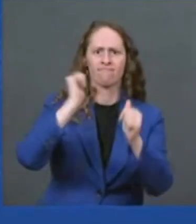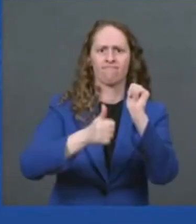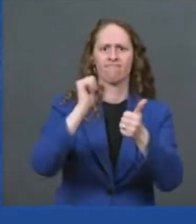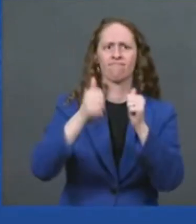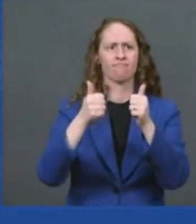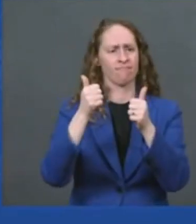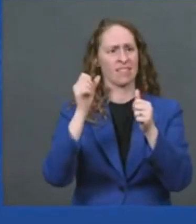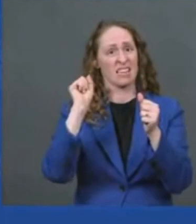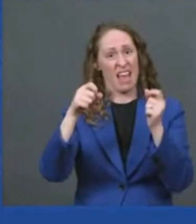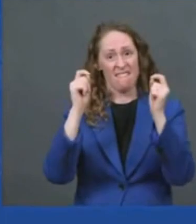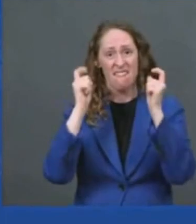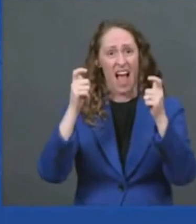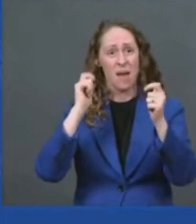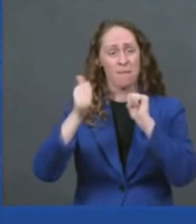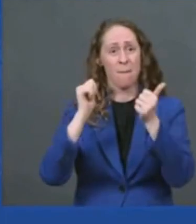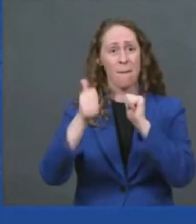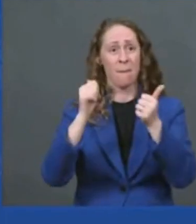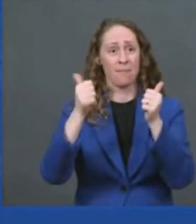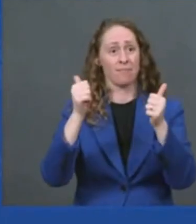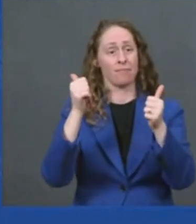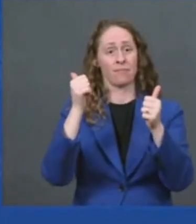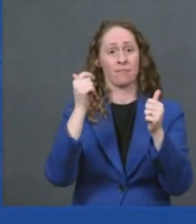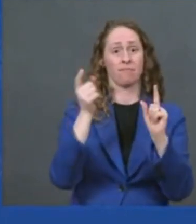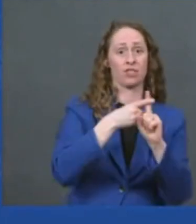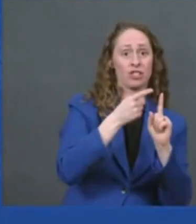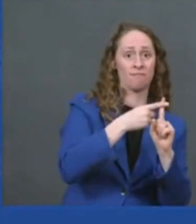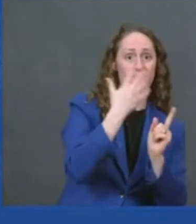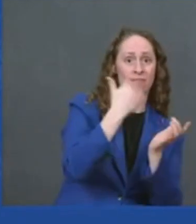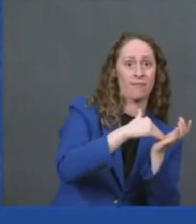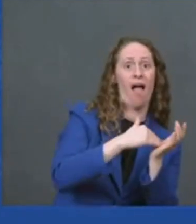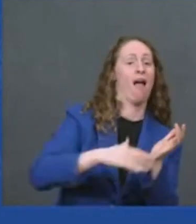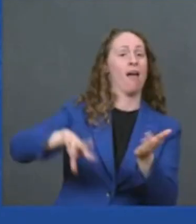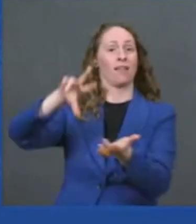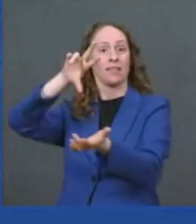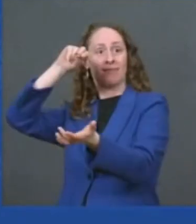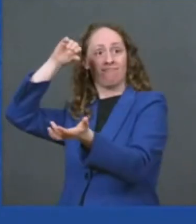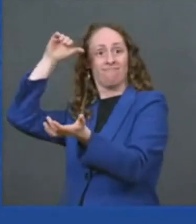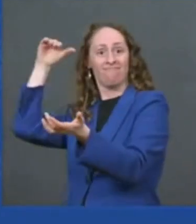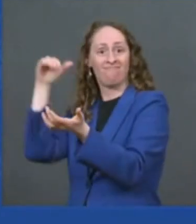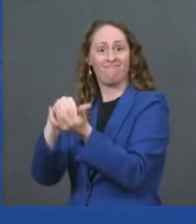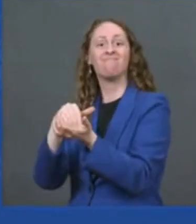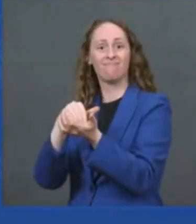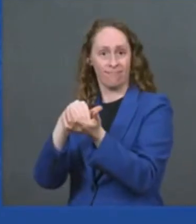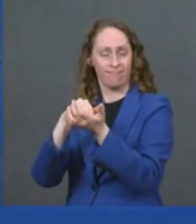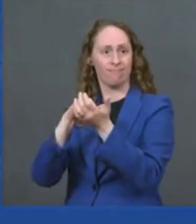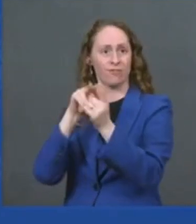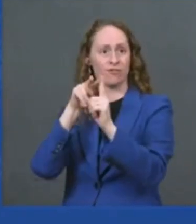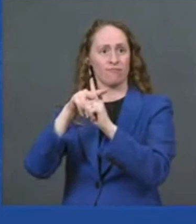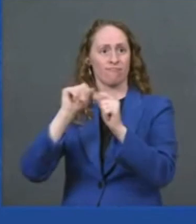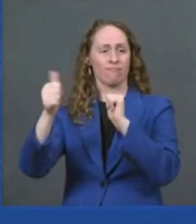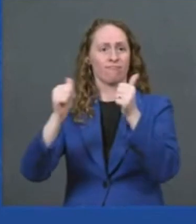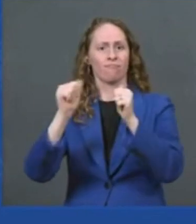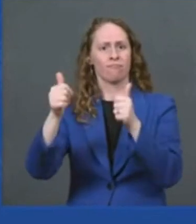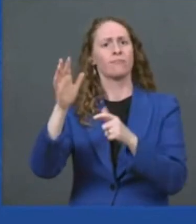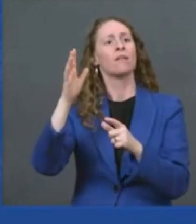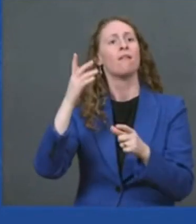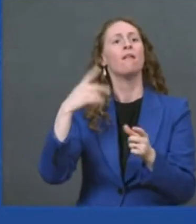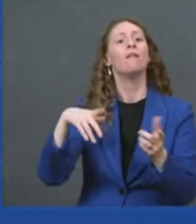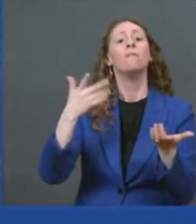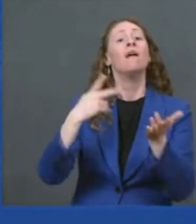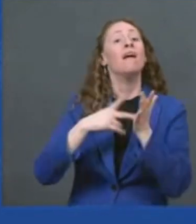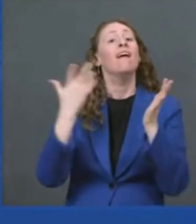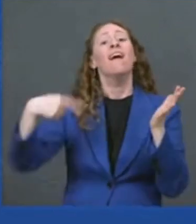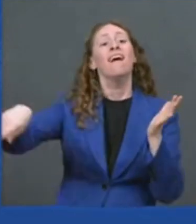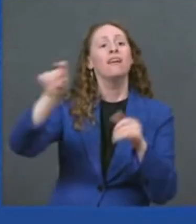the factory will create american clean tech jobs employing more than 500 people over the next five years and we thank the